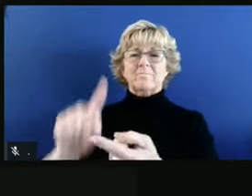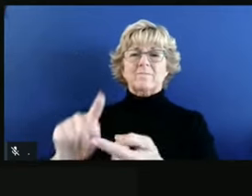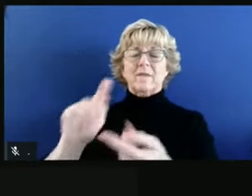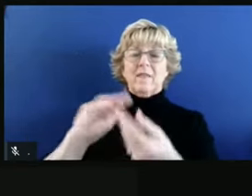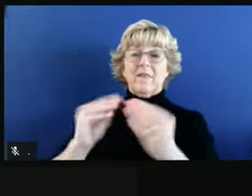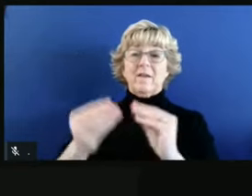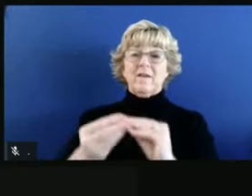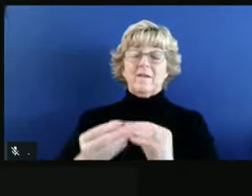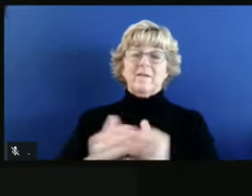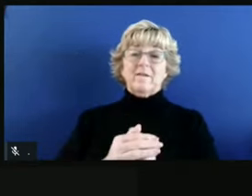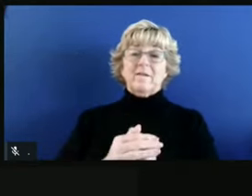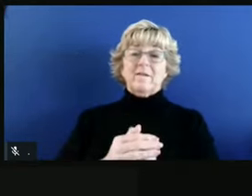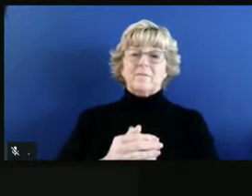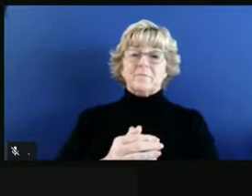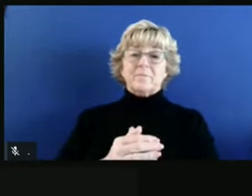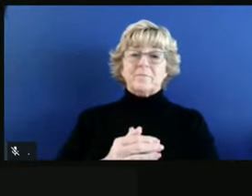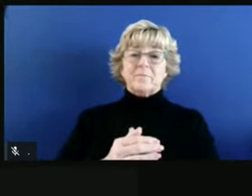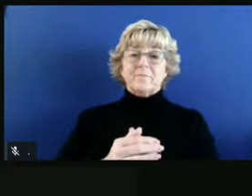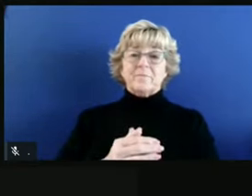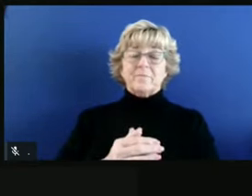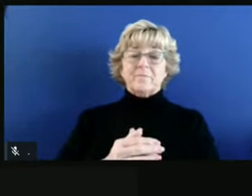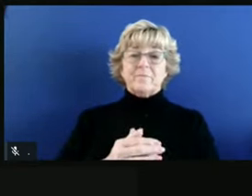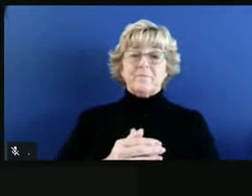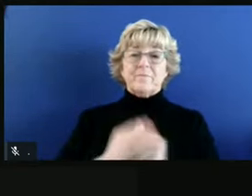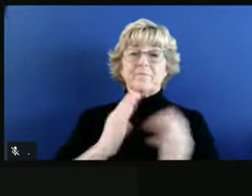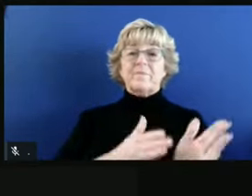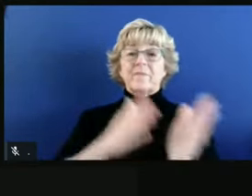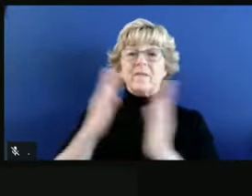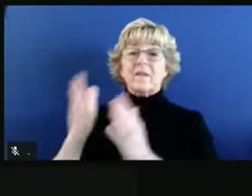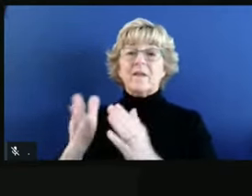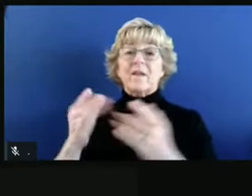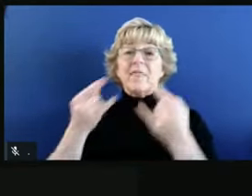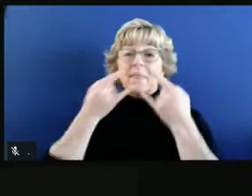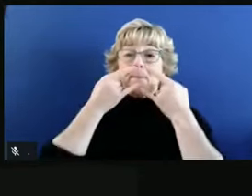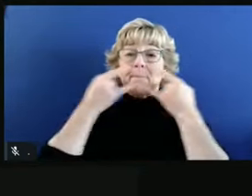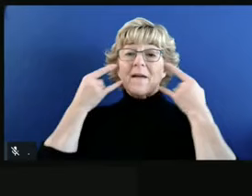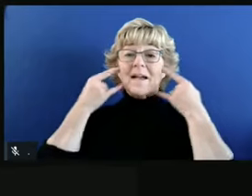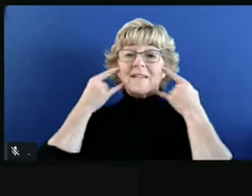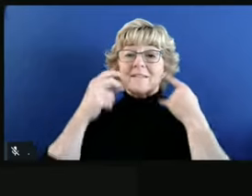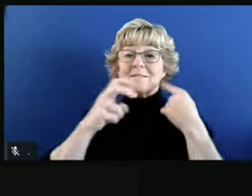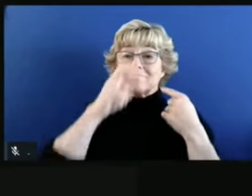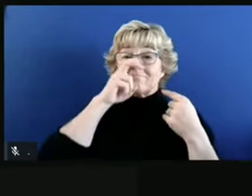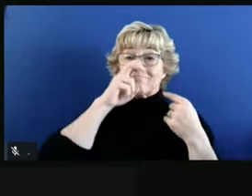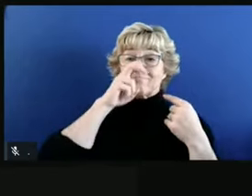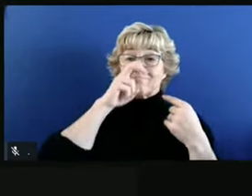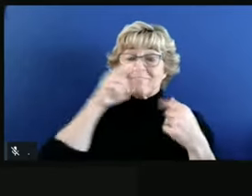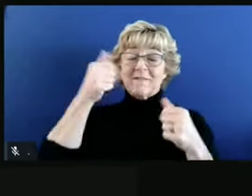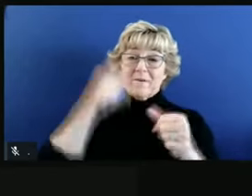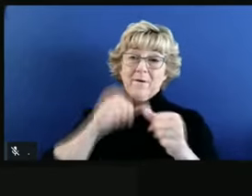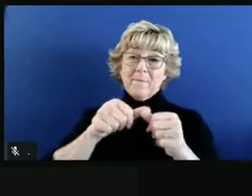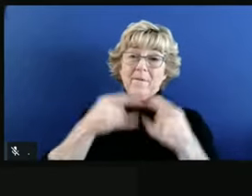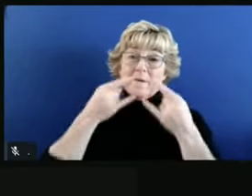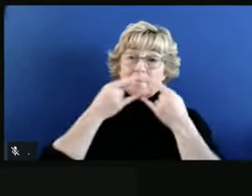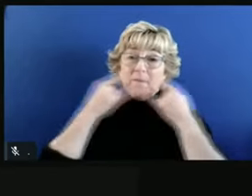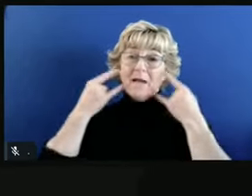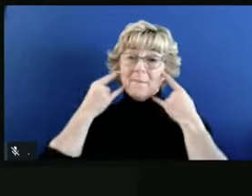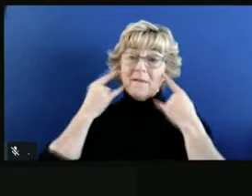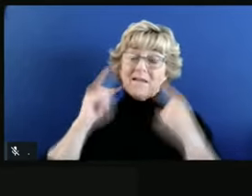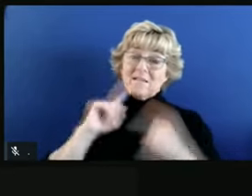As it relates to the masking question, remember the mask order,